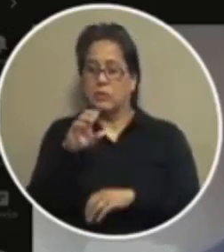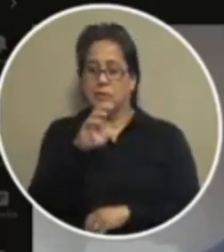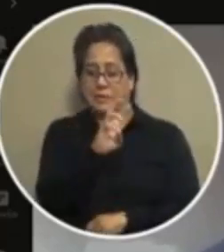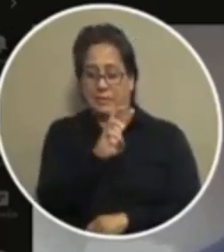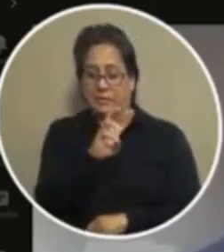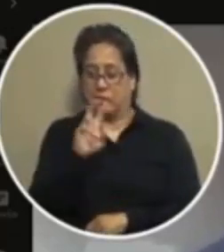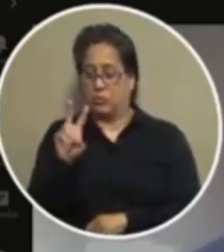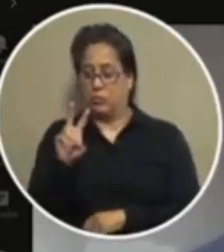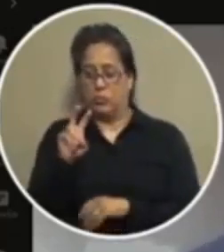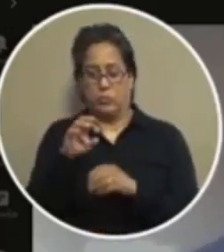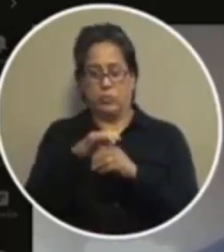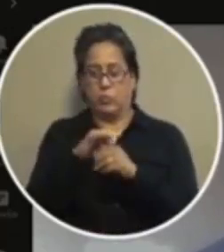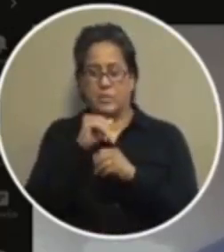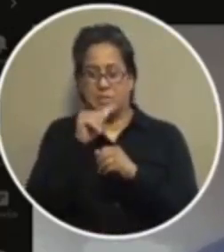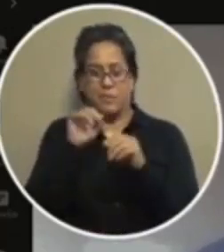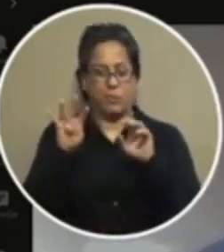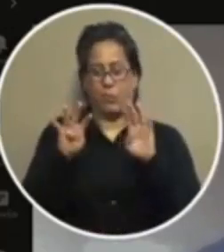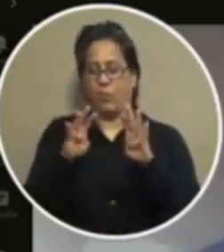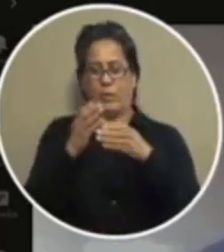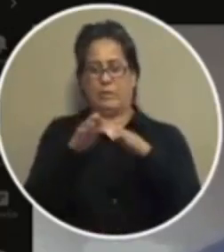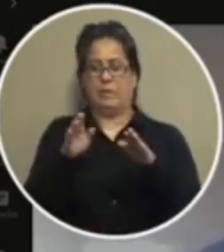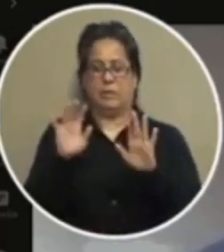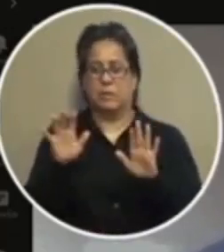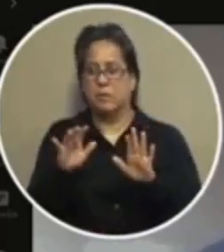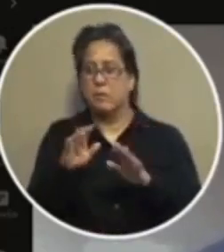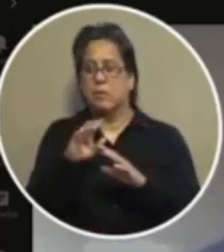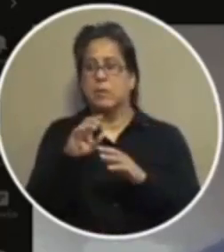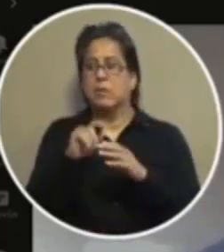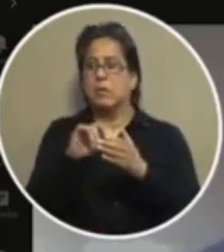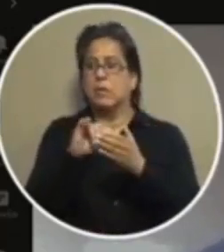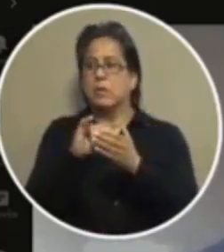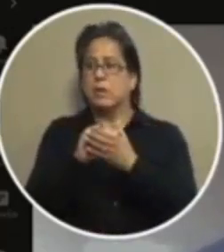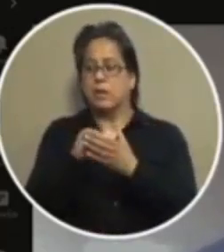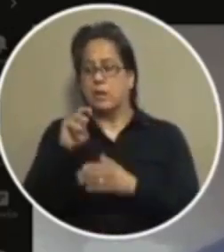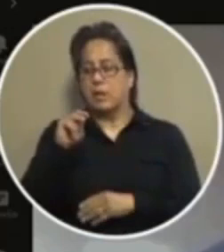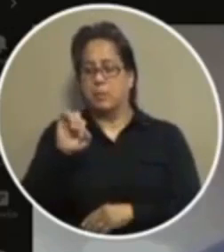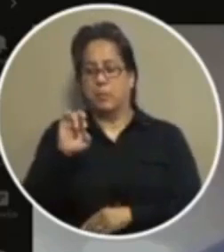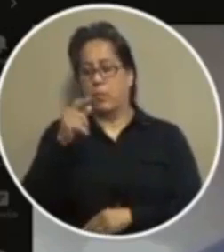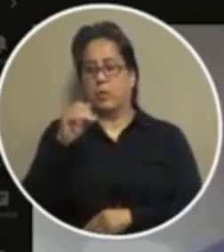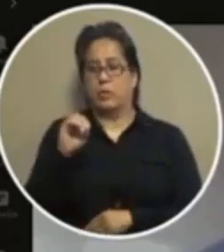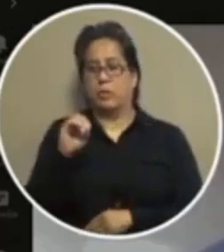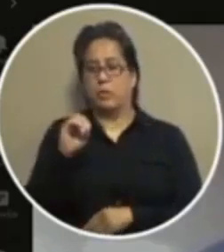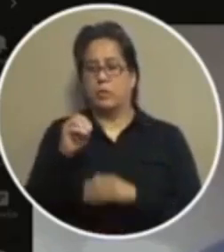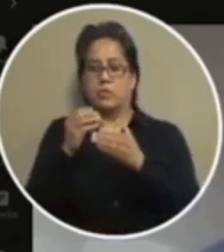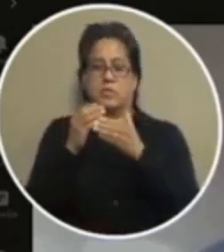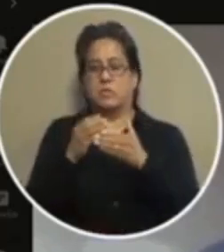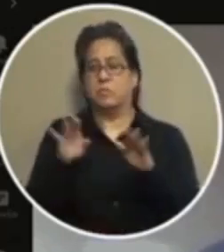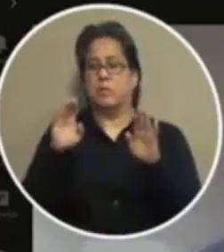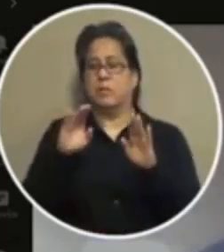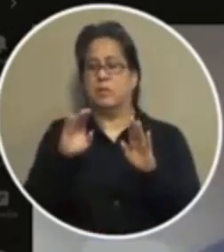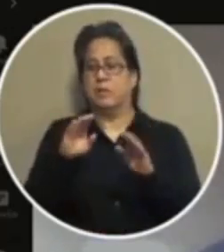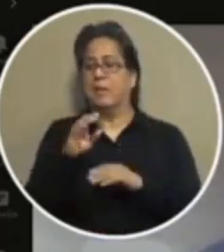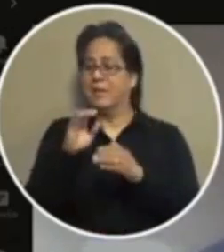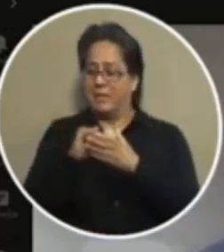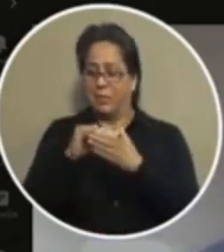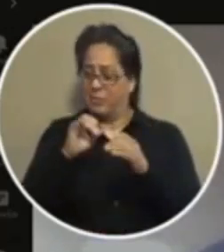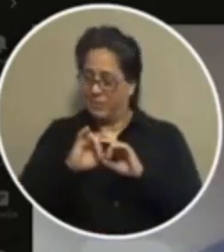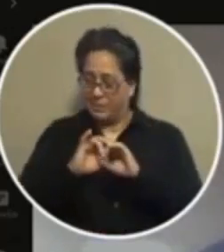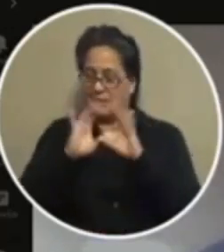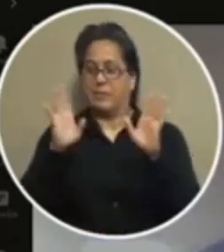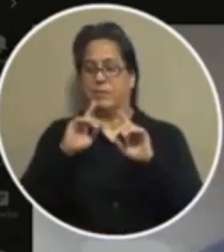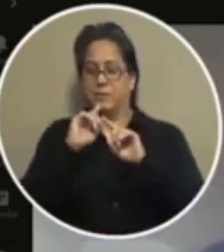vote that's not a four four split you know with with old with old mayor margo coming in there to split it up that's a clear directive